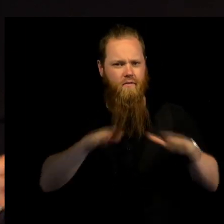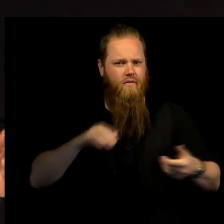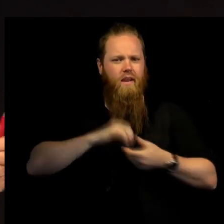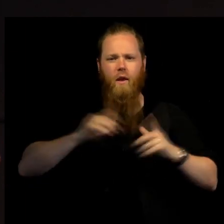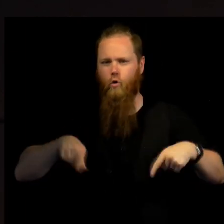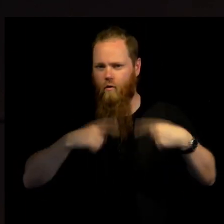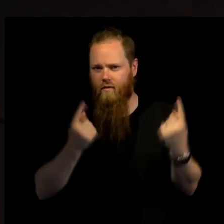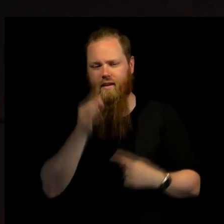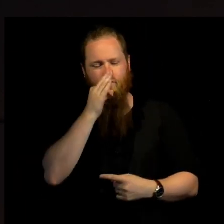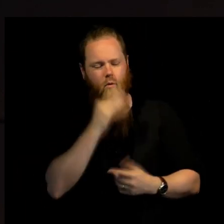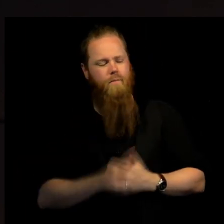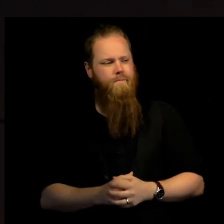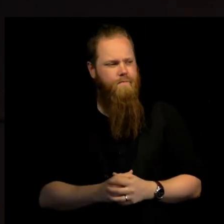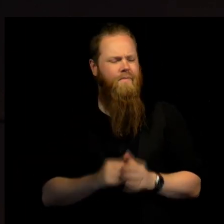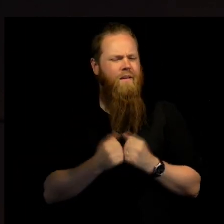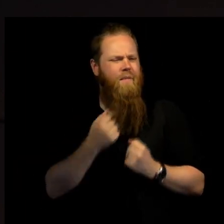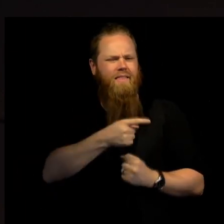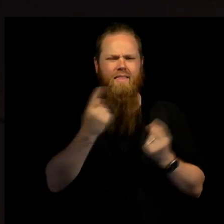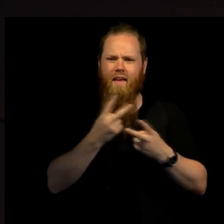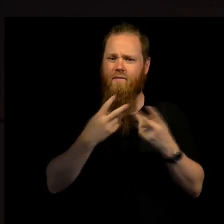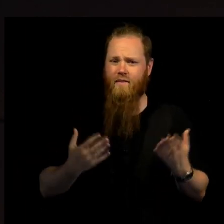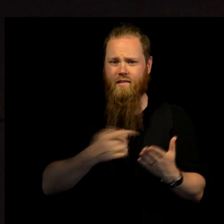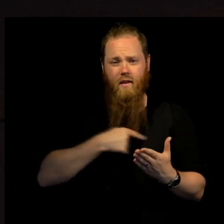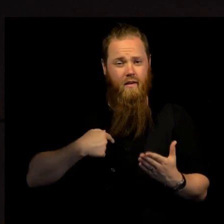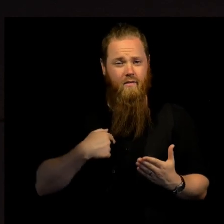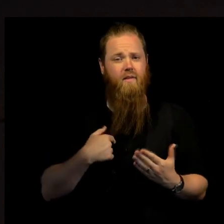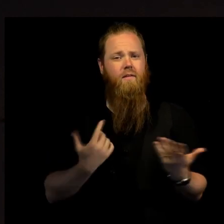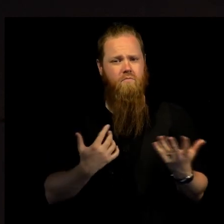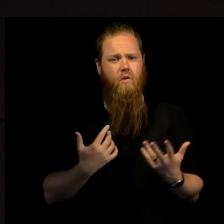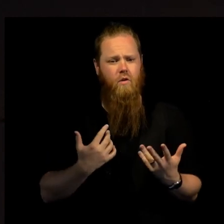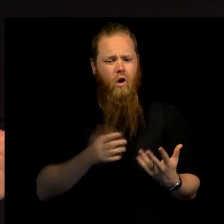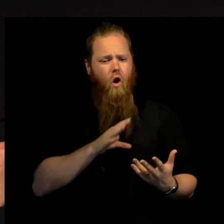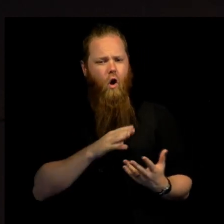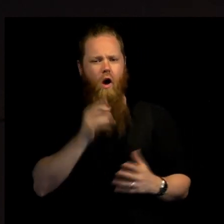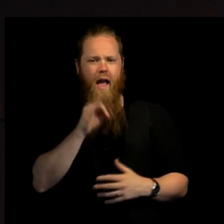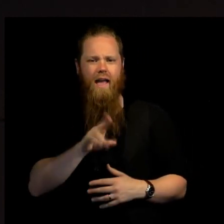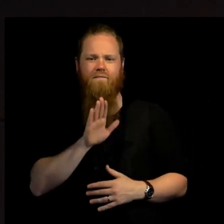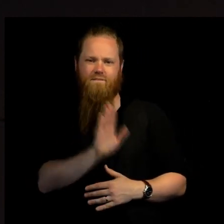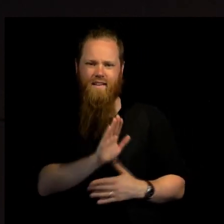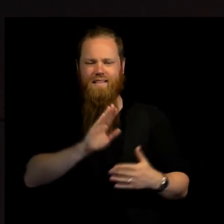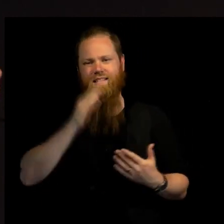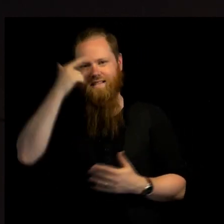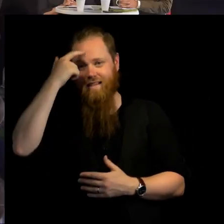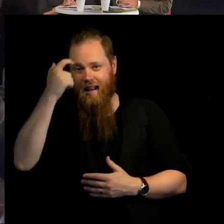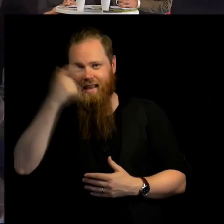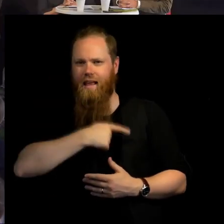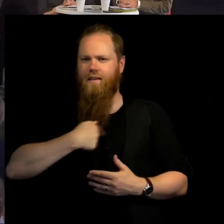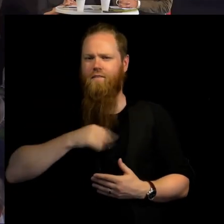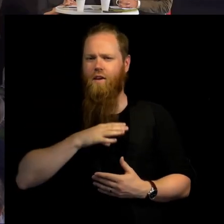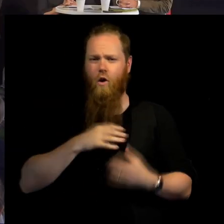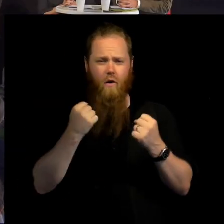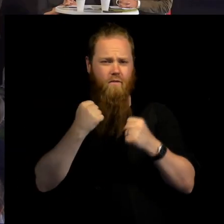shows that although we are a sort of trusted friend of the UN system, we need to have that critical role, not just to the